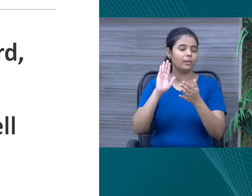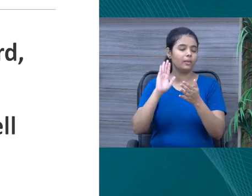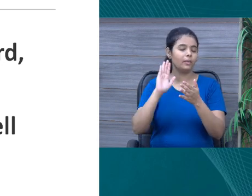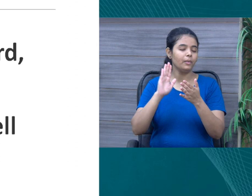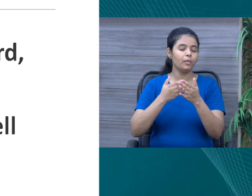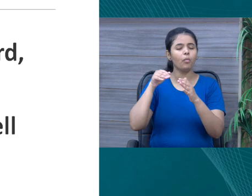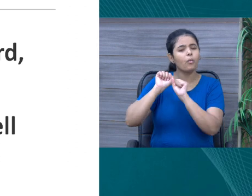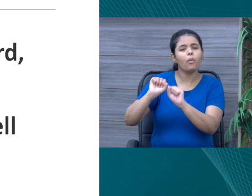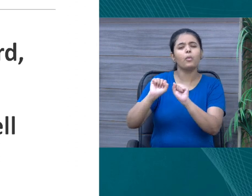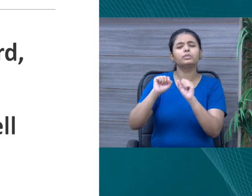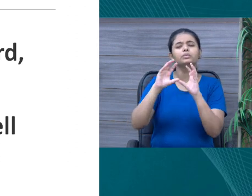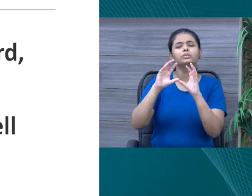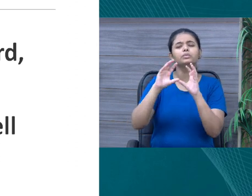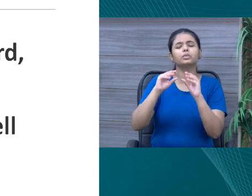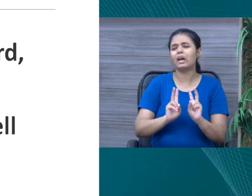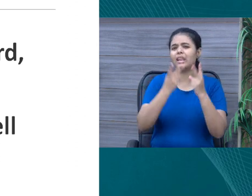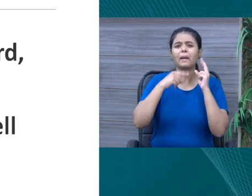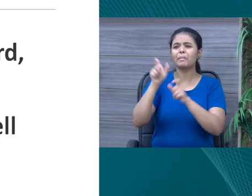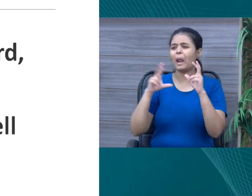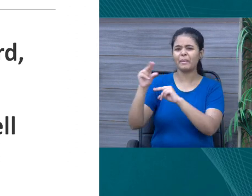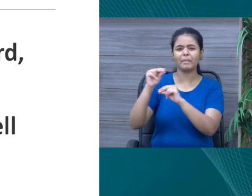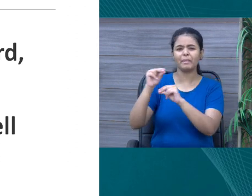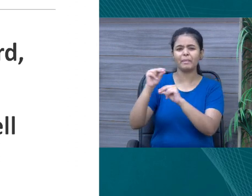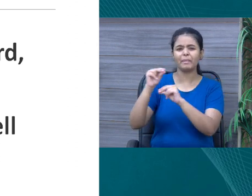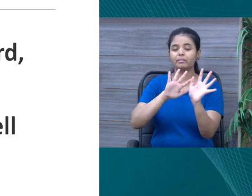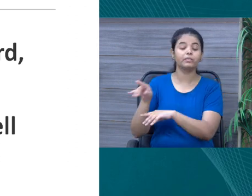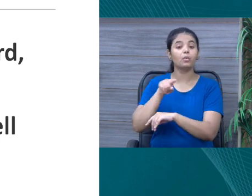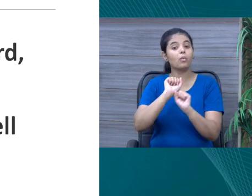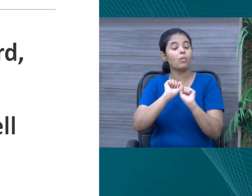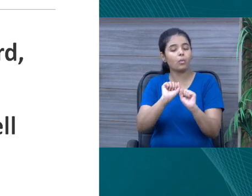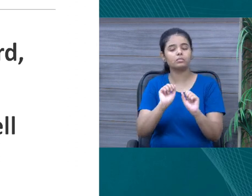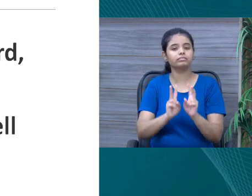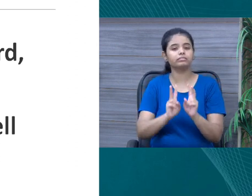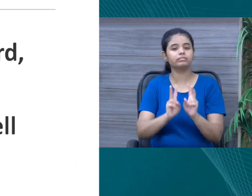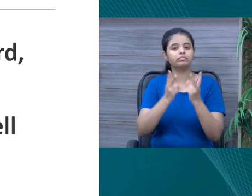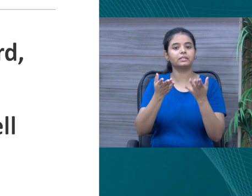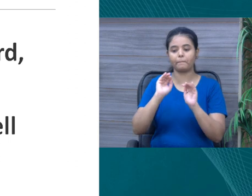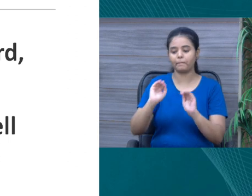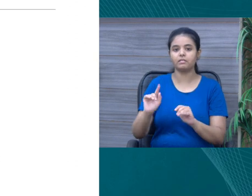It's very good experience smooth, different experience of this whole poem.